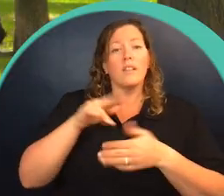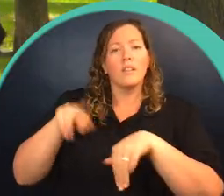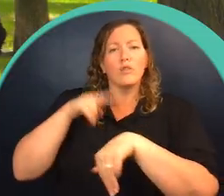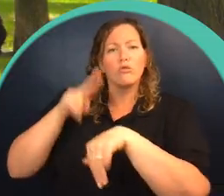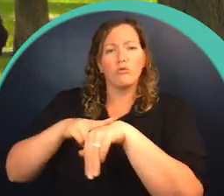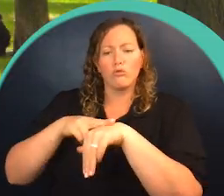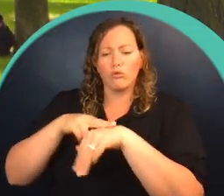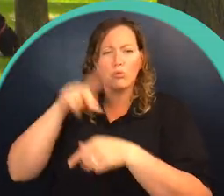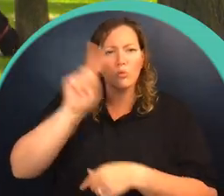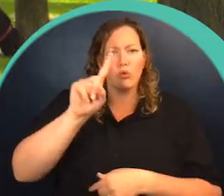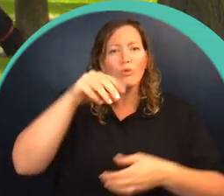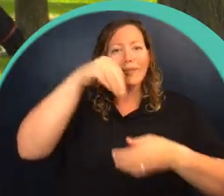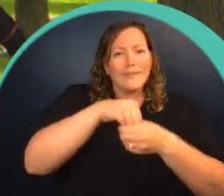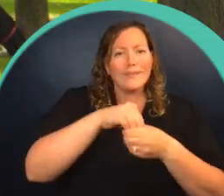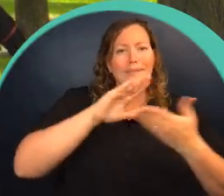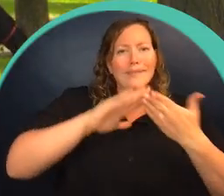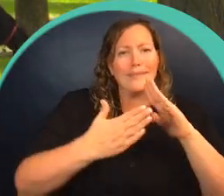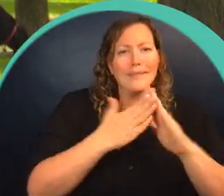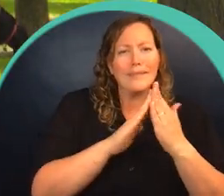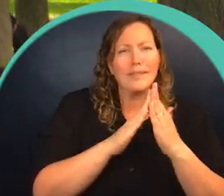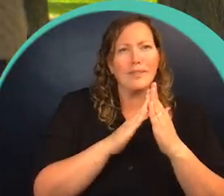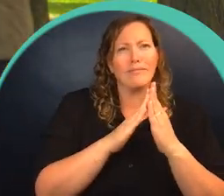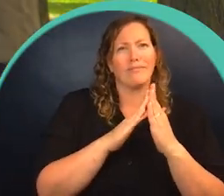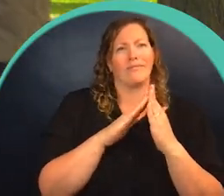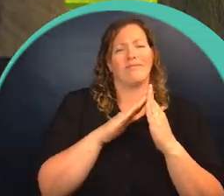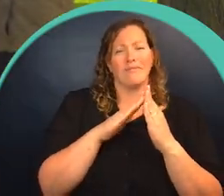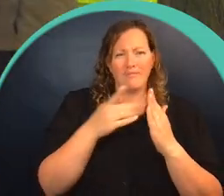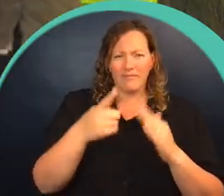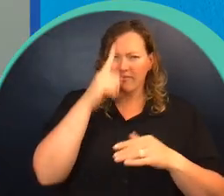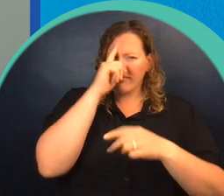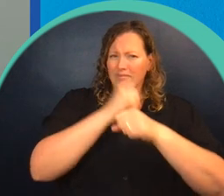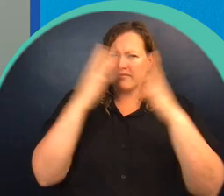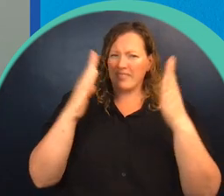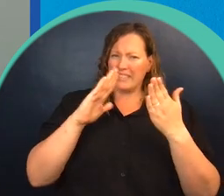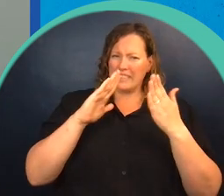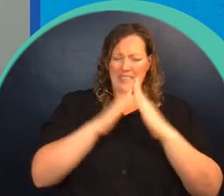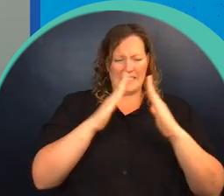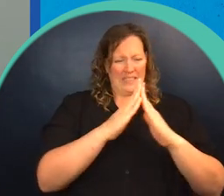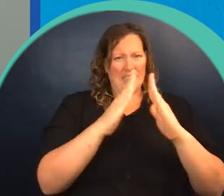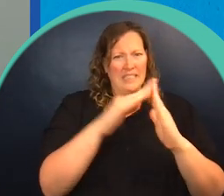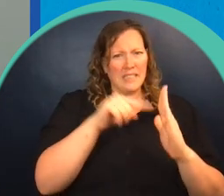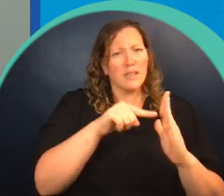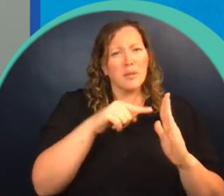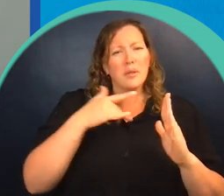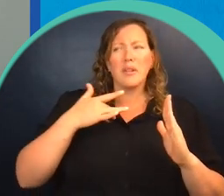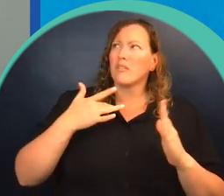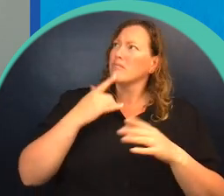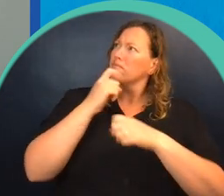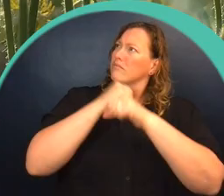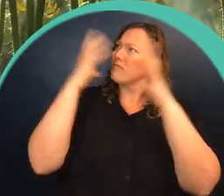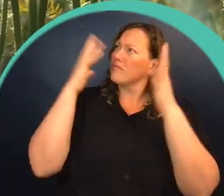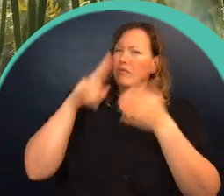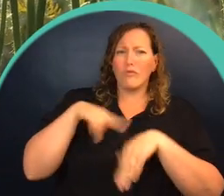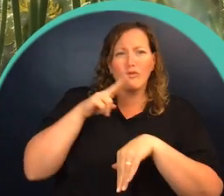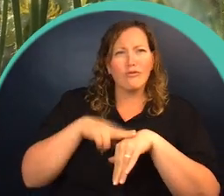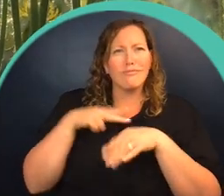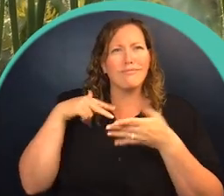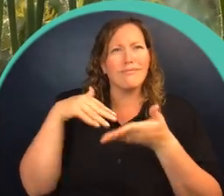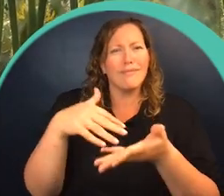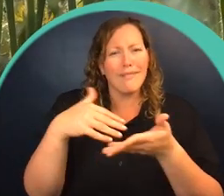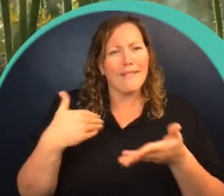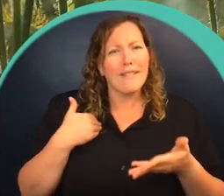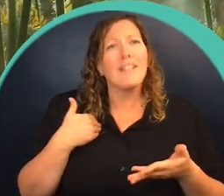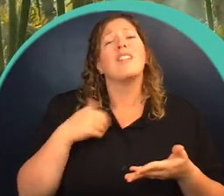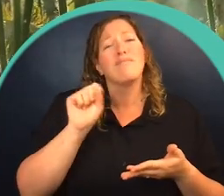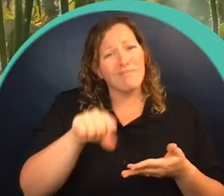nature in cities. Although a city may not be the first place that comes to mind when we think of nature, our urban